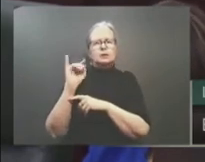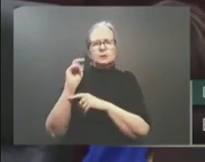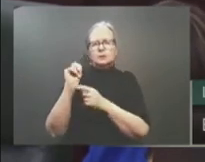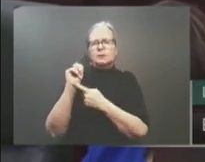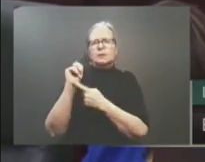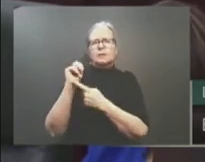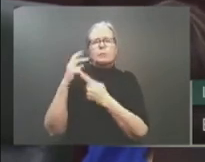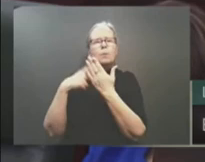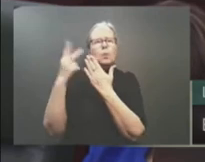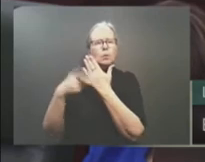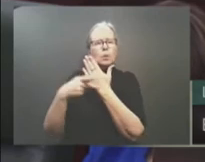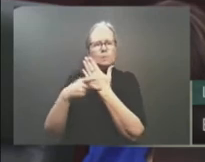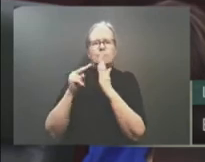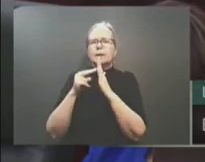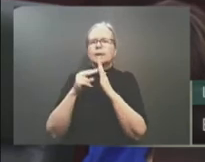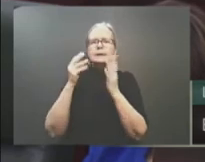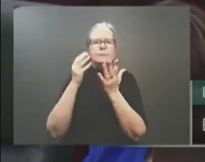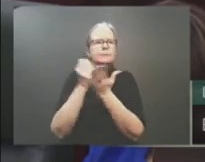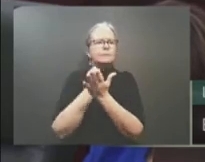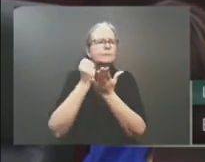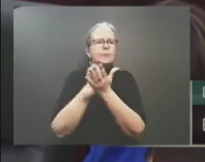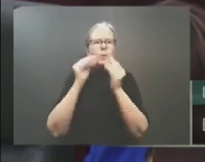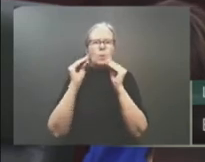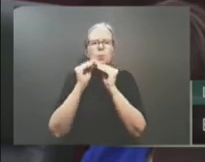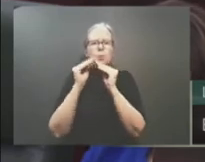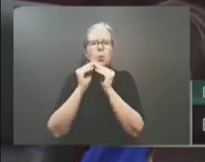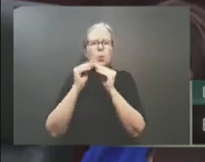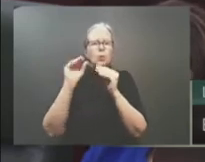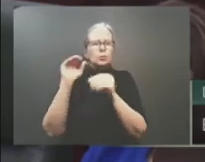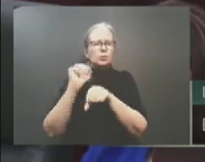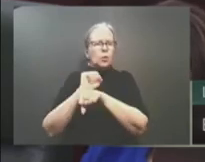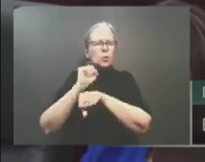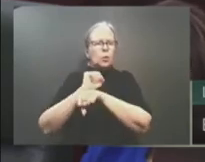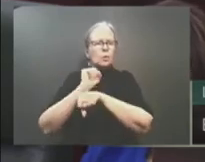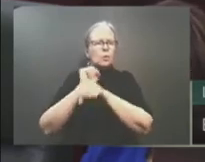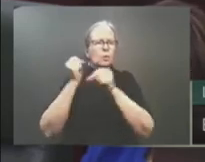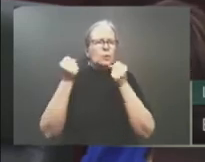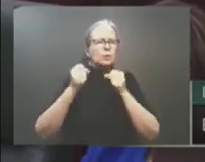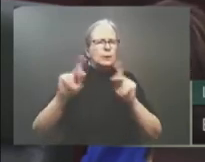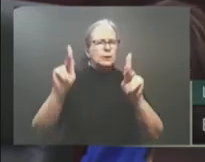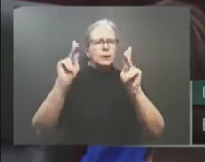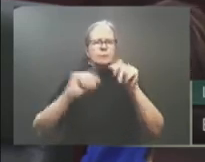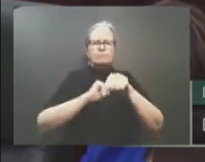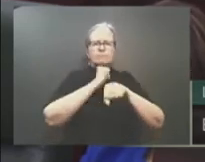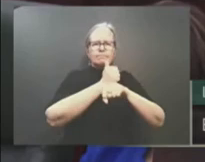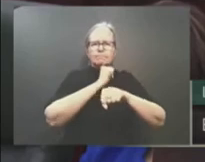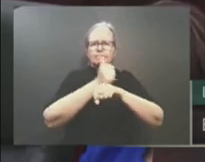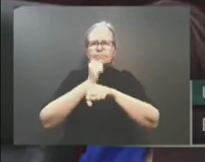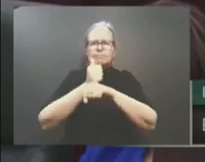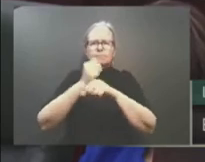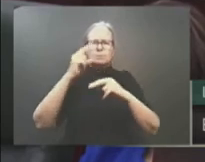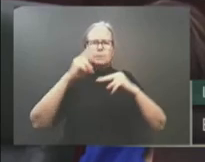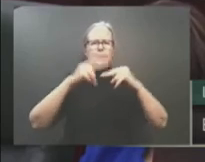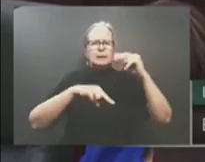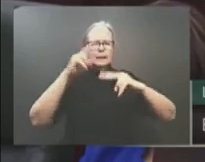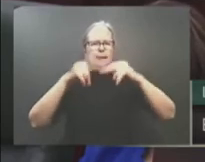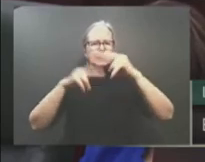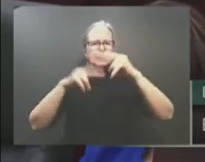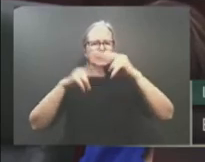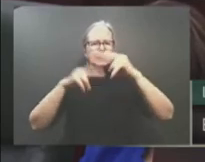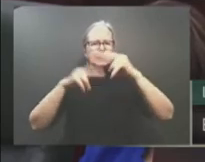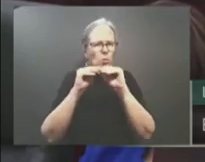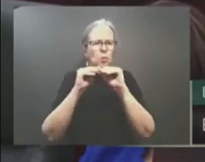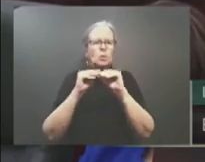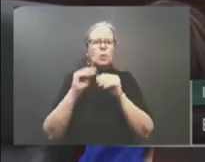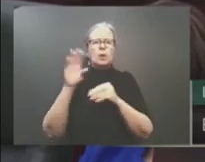from 12% to 8%. We recapitalized the Alberta Enterprise Corporation, adding $175 million to